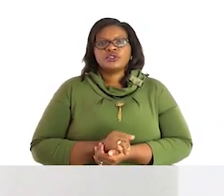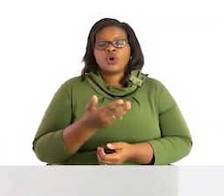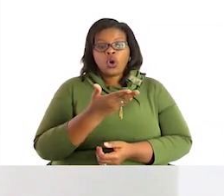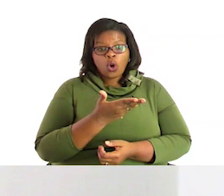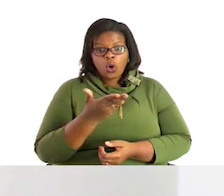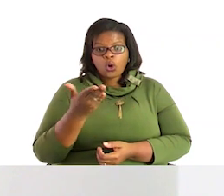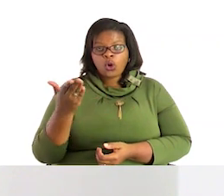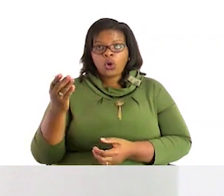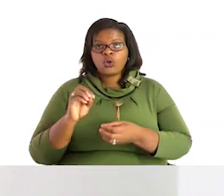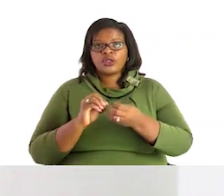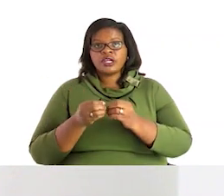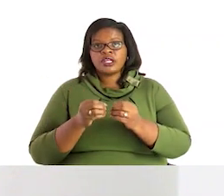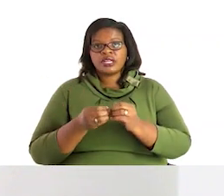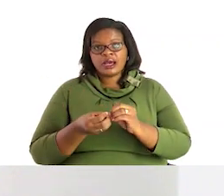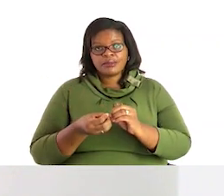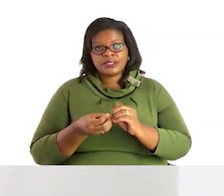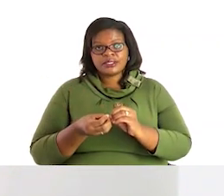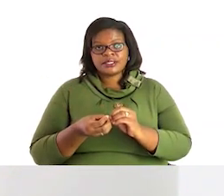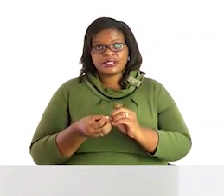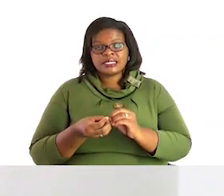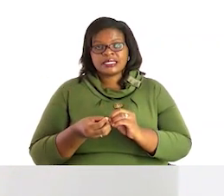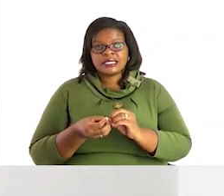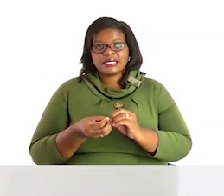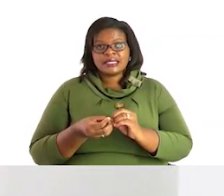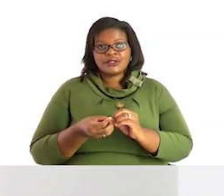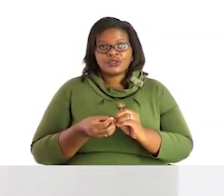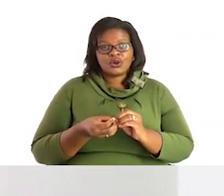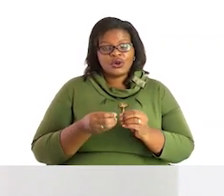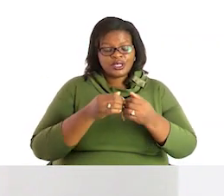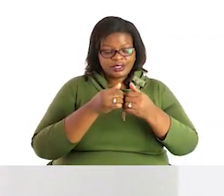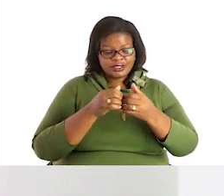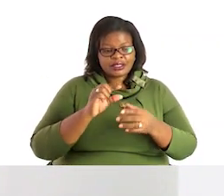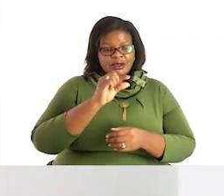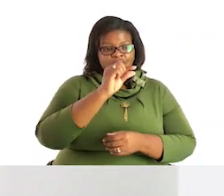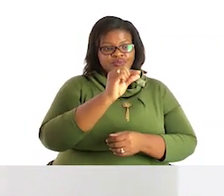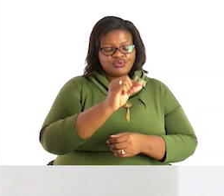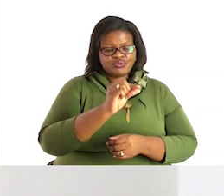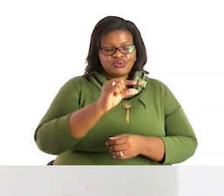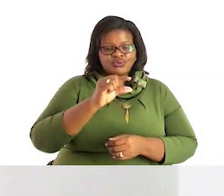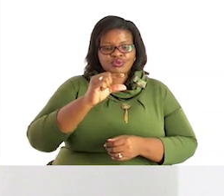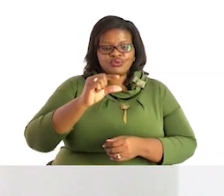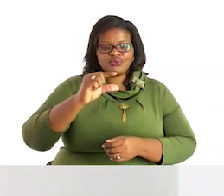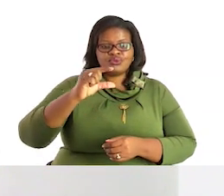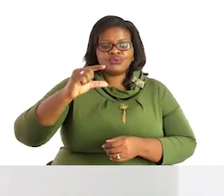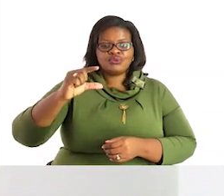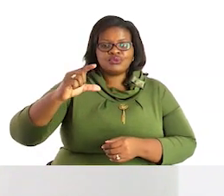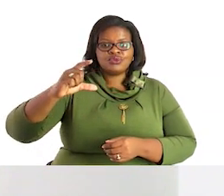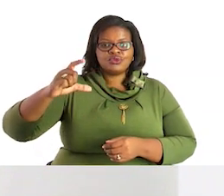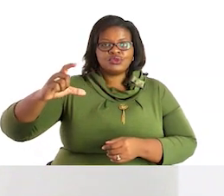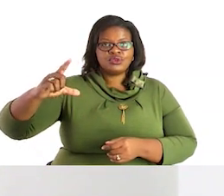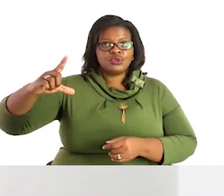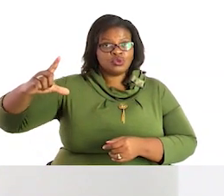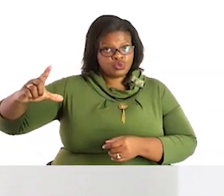at these numbers you see that their size is increasing as you go up if you move from 5 to 10 it means these numbers are